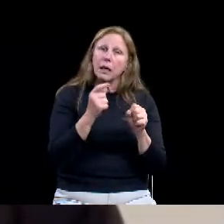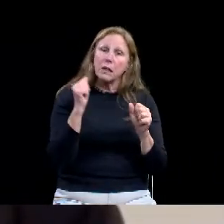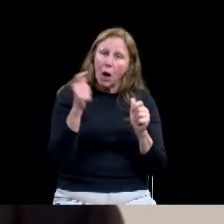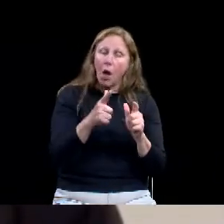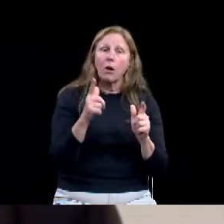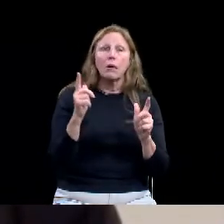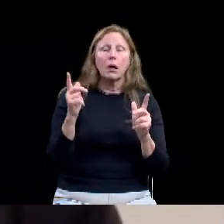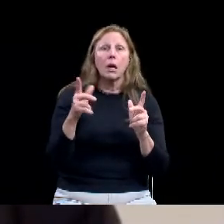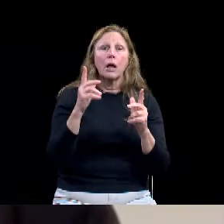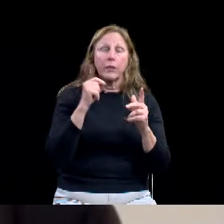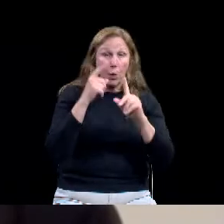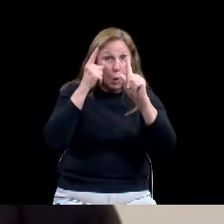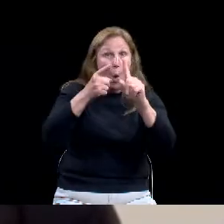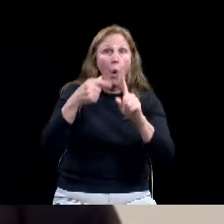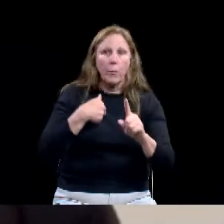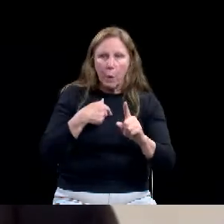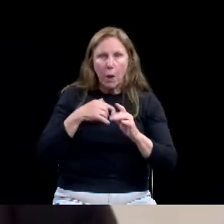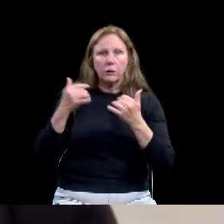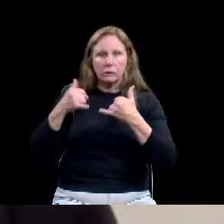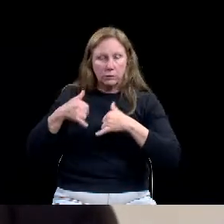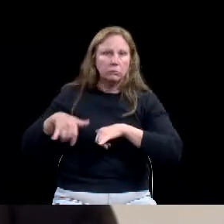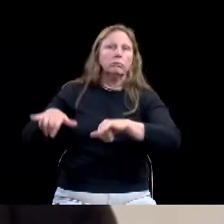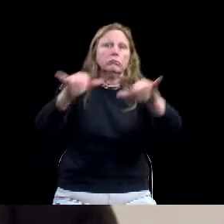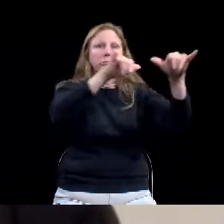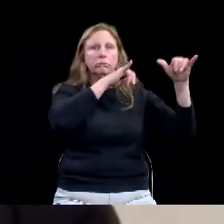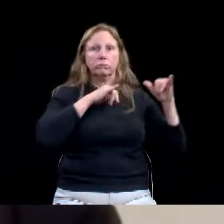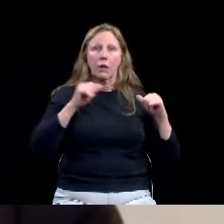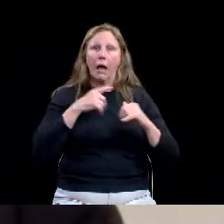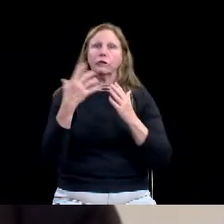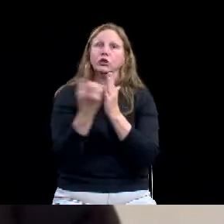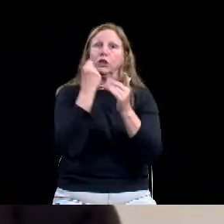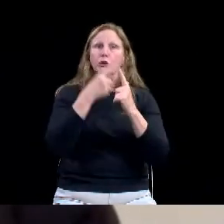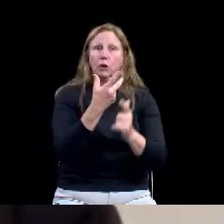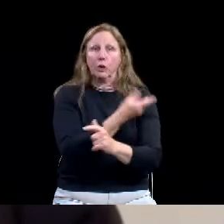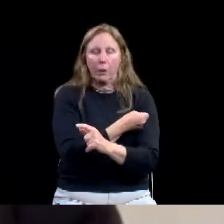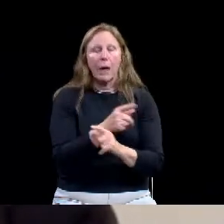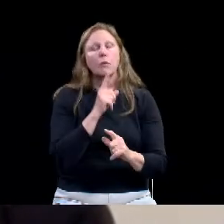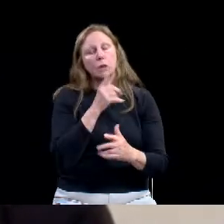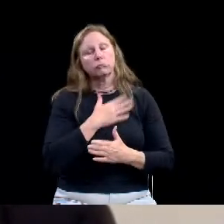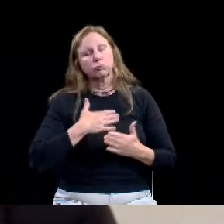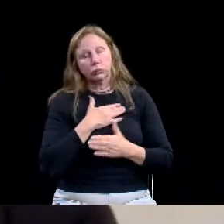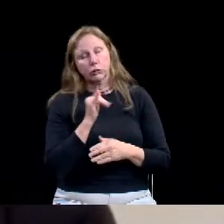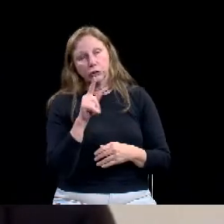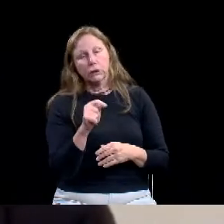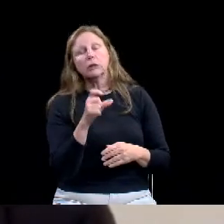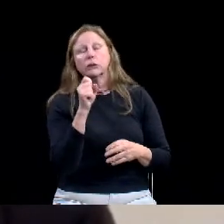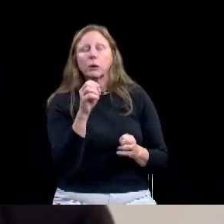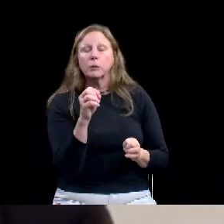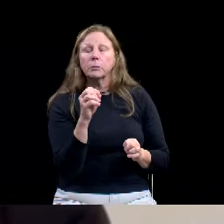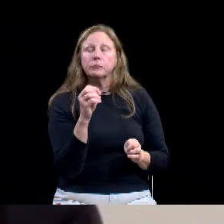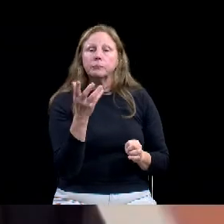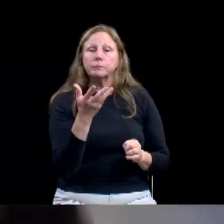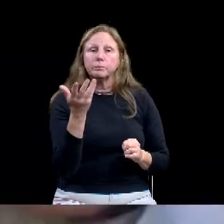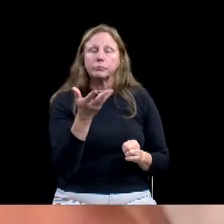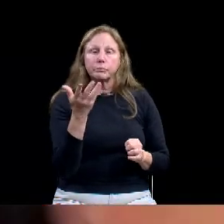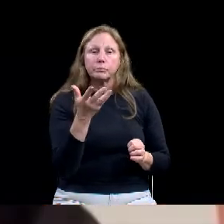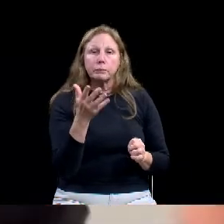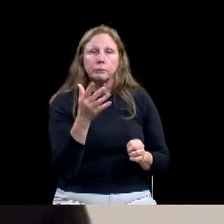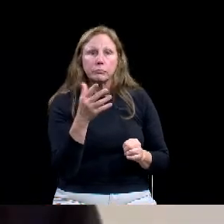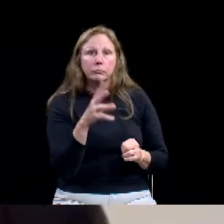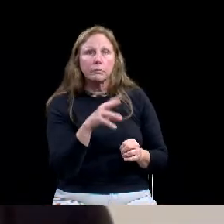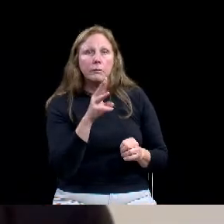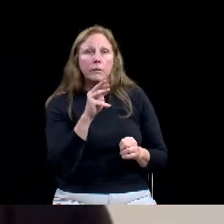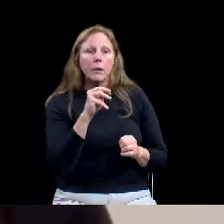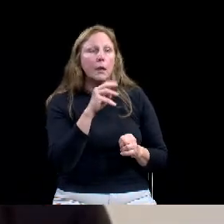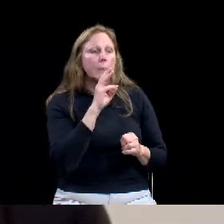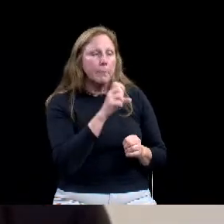Ms. Marley Horn, thank you so much for your commitment and your dedication and making sure that we continue